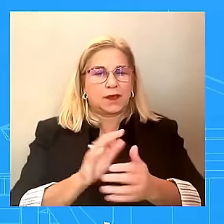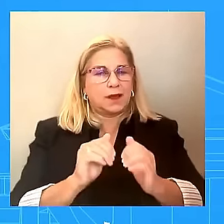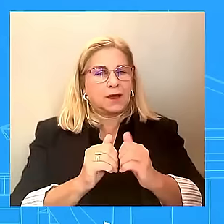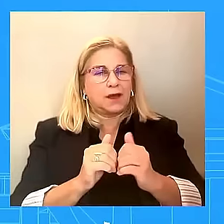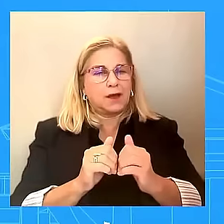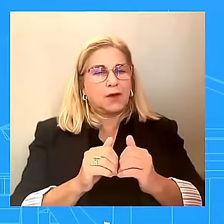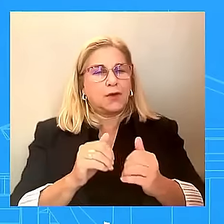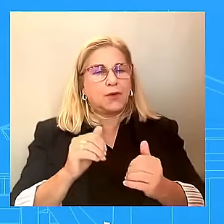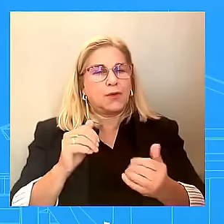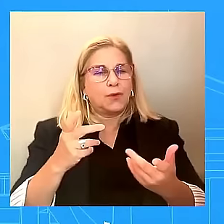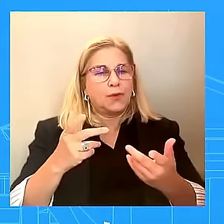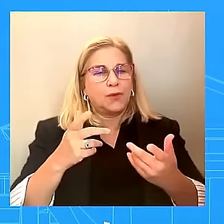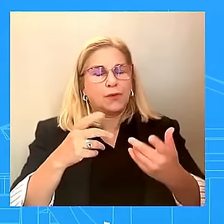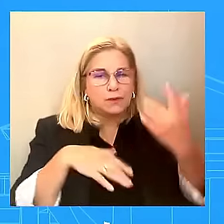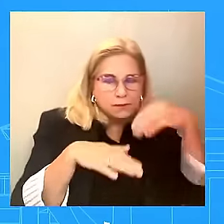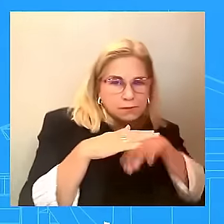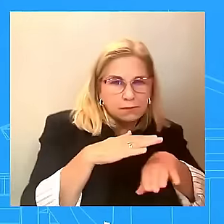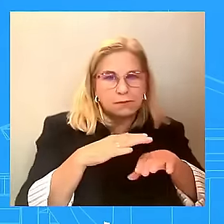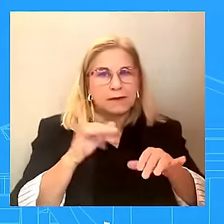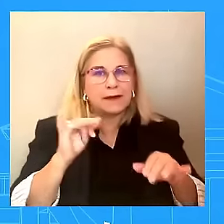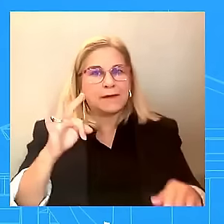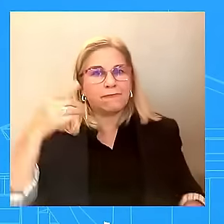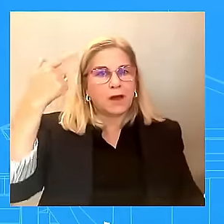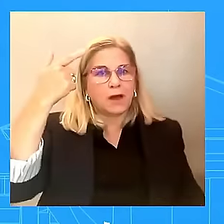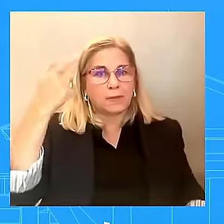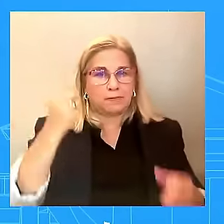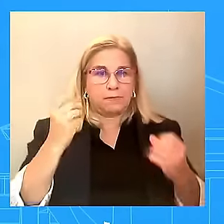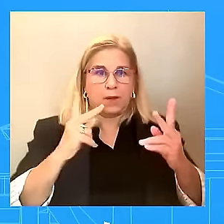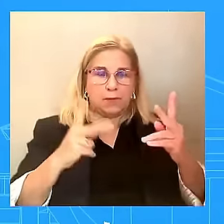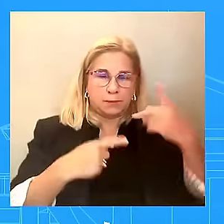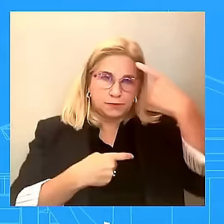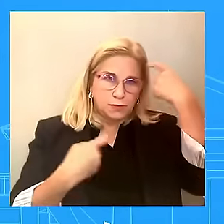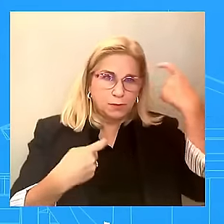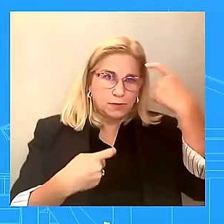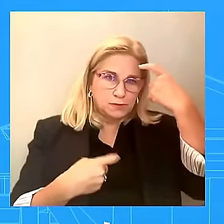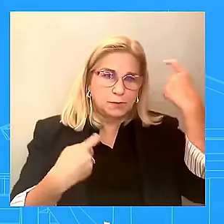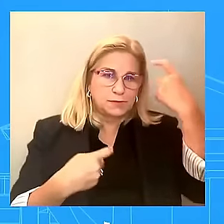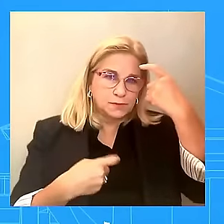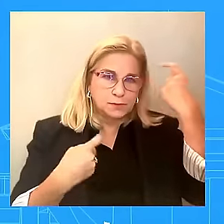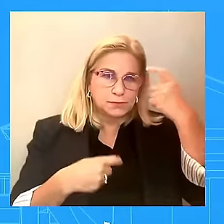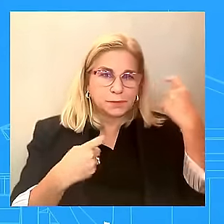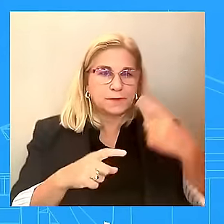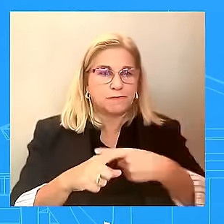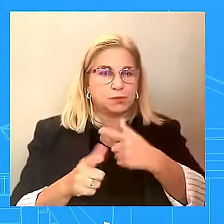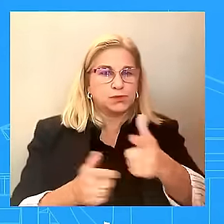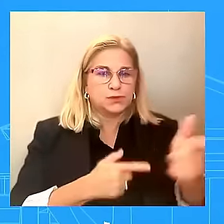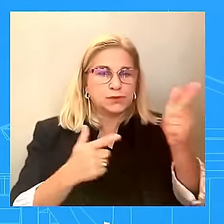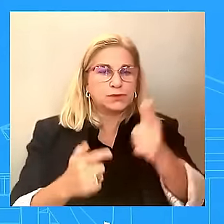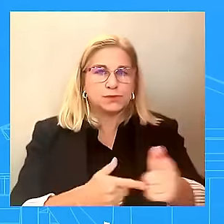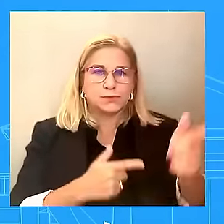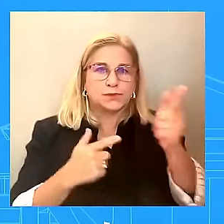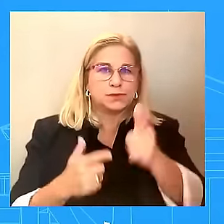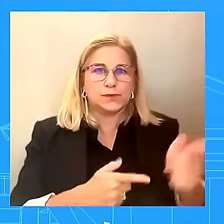because of this epidemic. And so that should be the focus. How do we make sure that we end this epidemic?